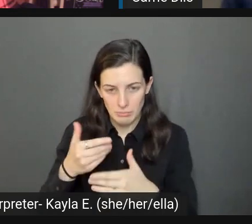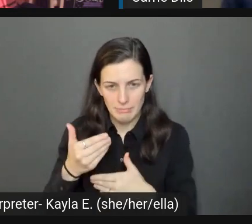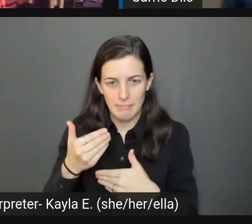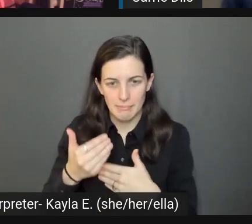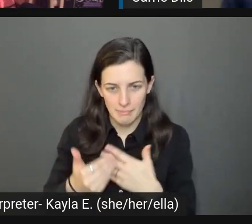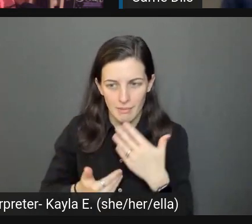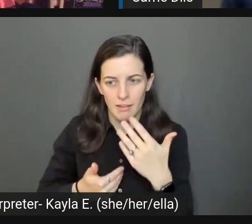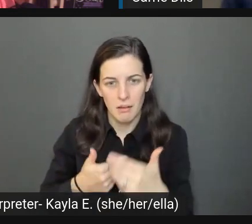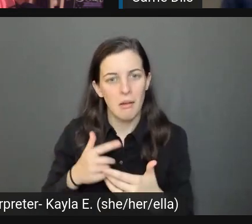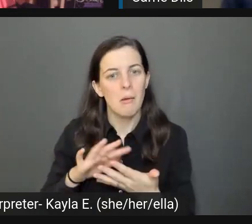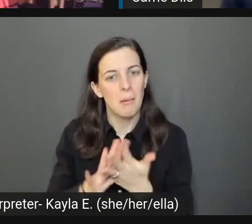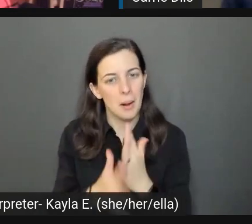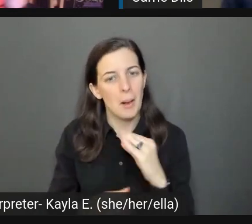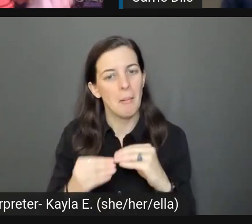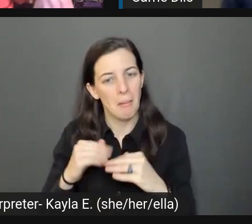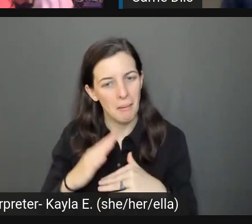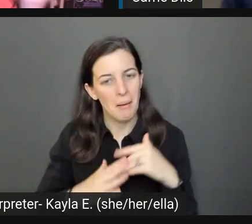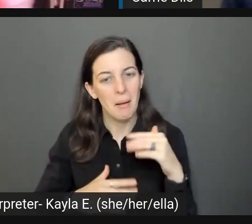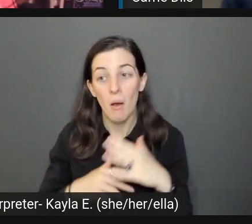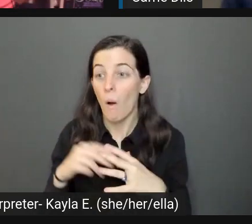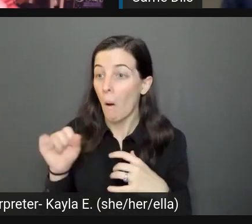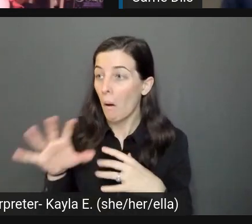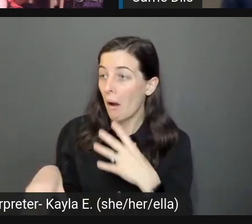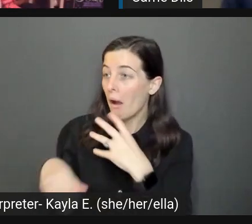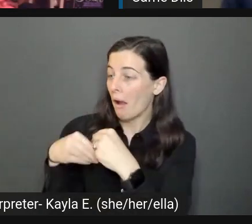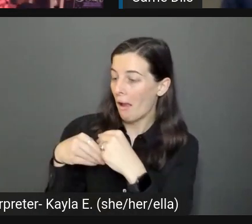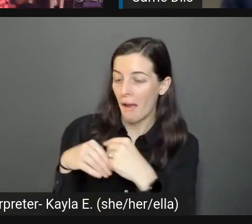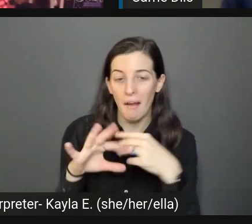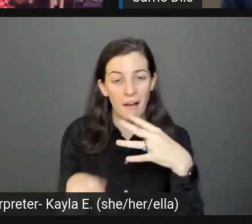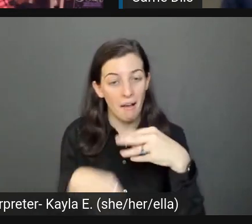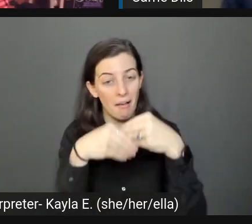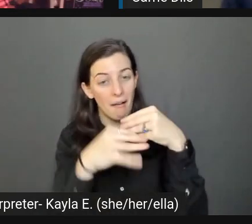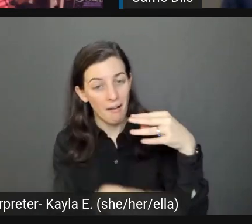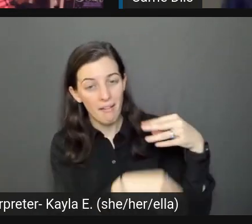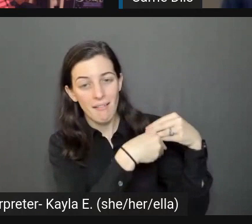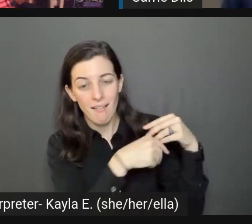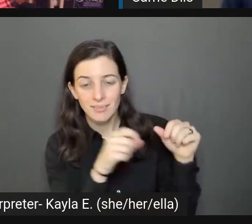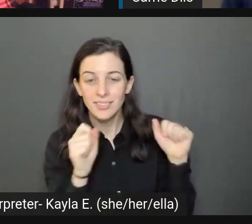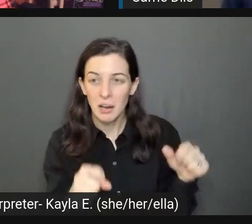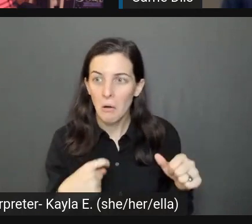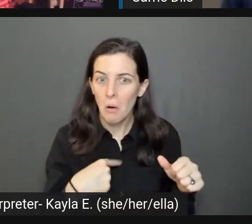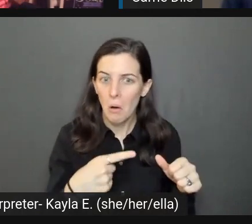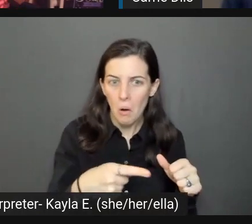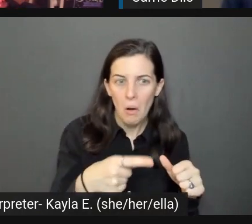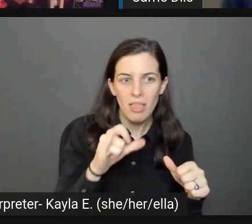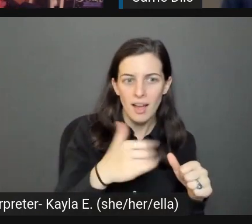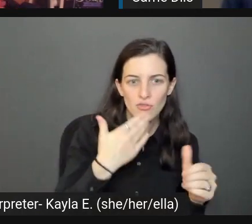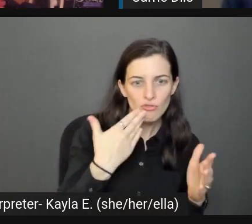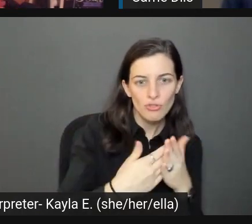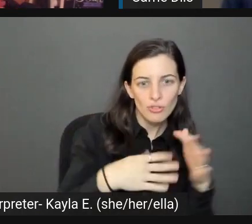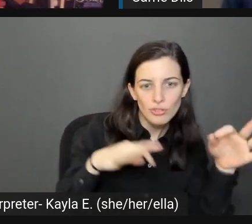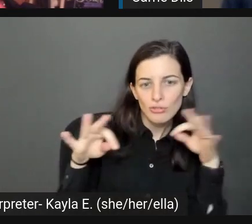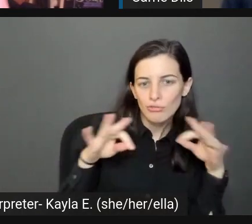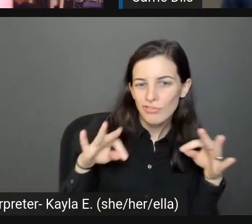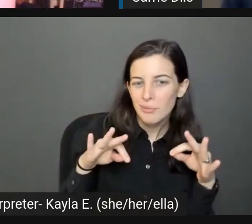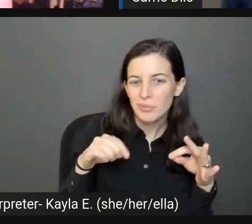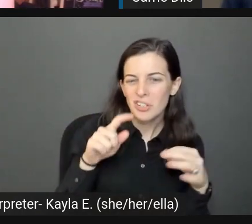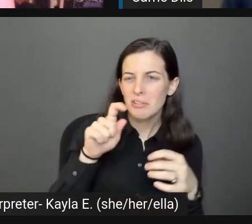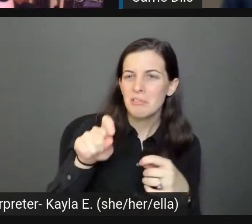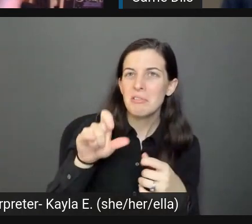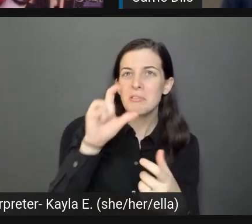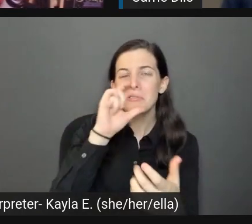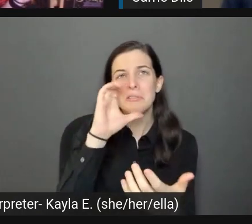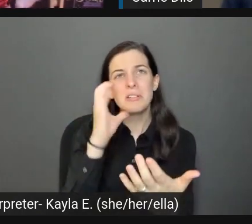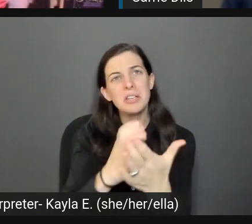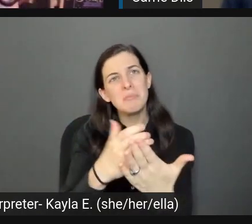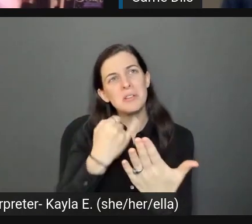with it. Oh, you know what? I can start adding this. I can start adding that. I think this would be a good description for this image. How would I imagine this image if